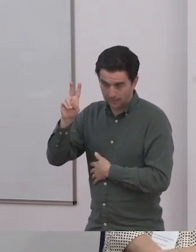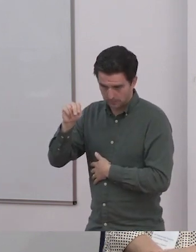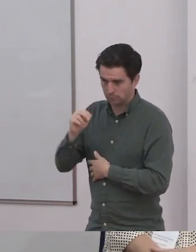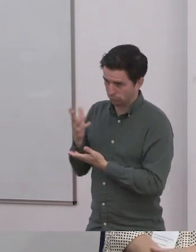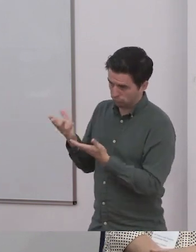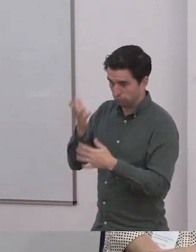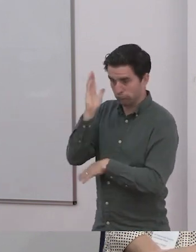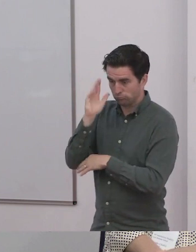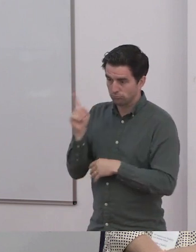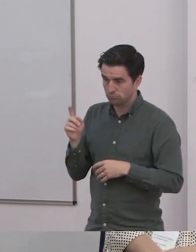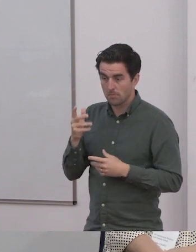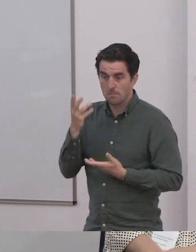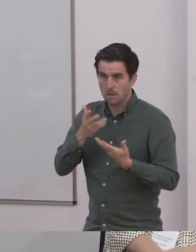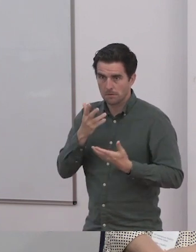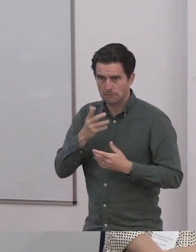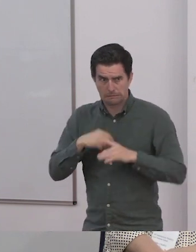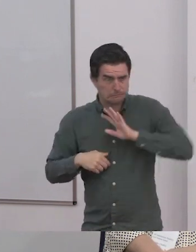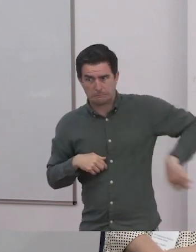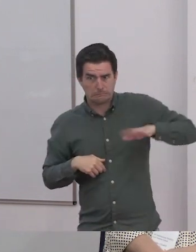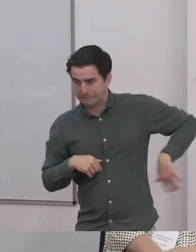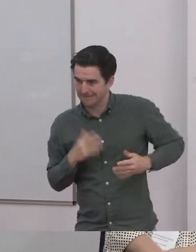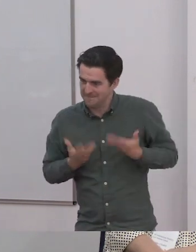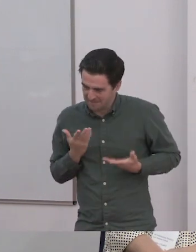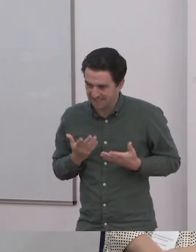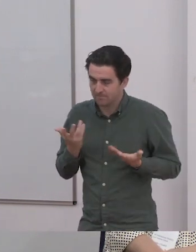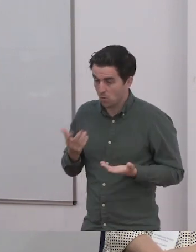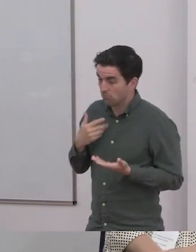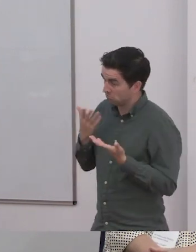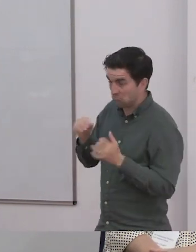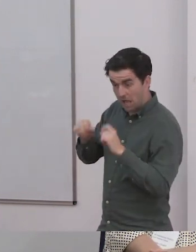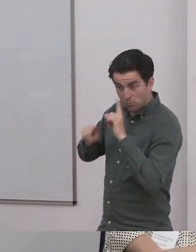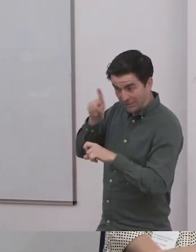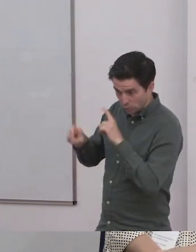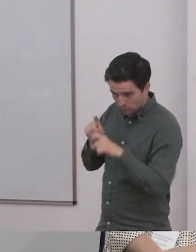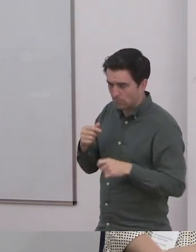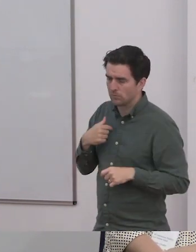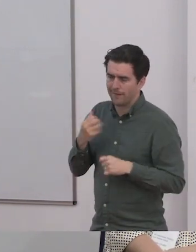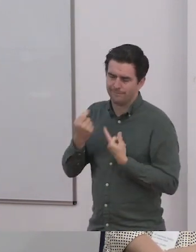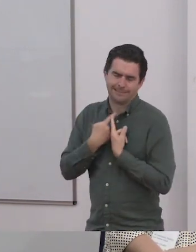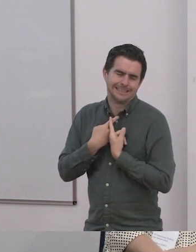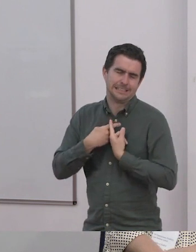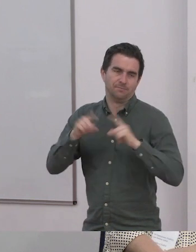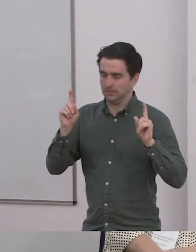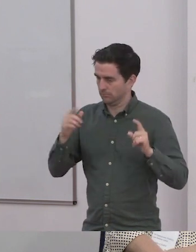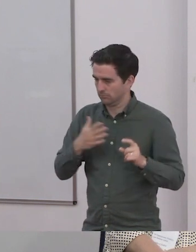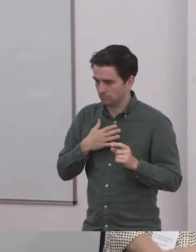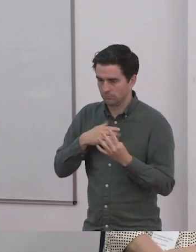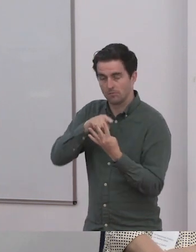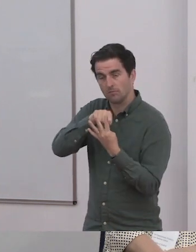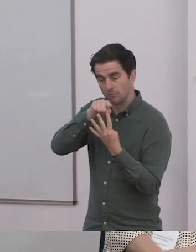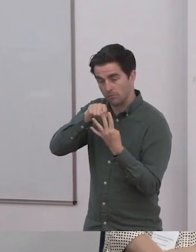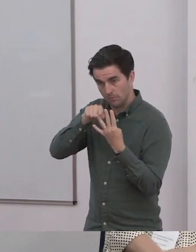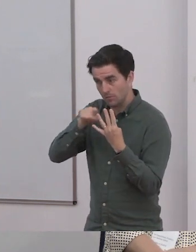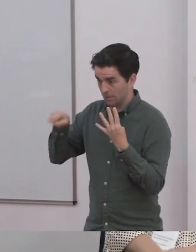our elder three. I had three kids under four for three months, and I maybe was a bit deranged. It's a totally different